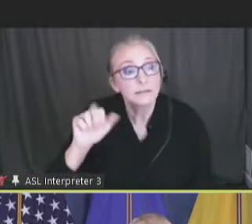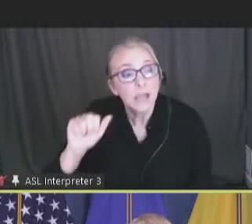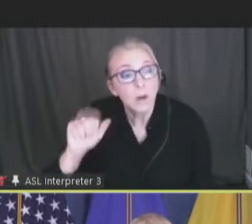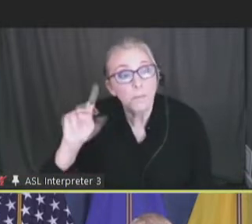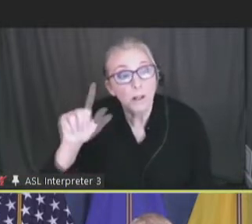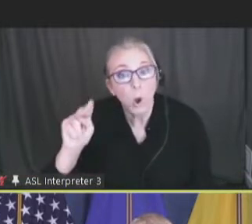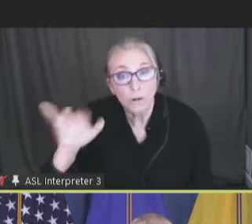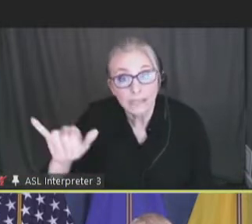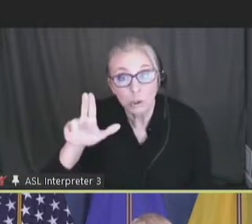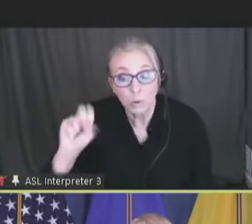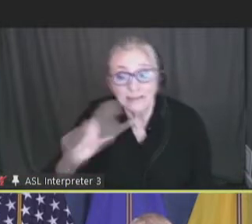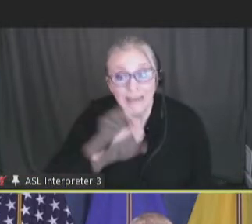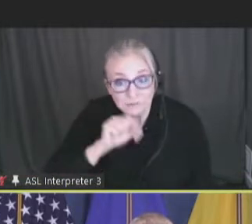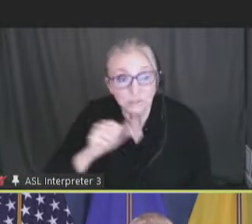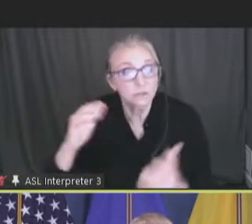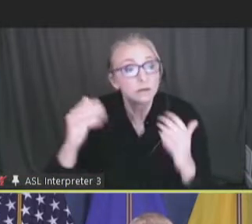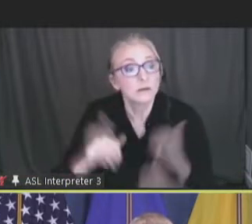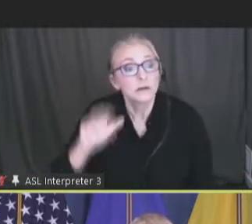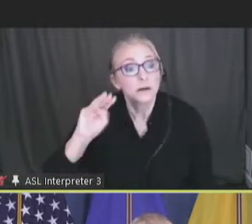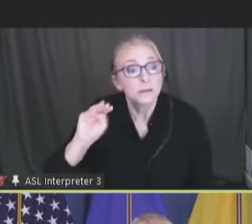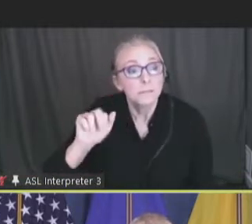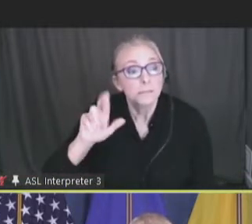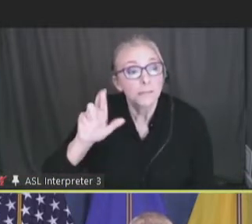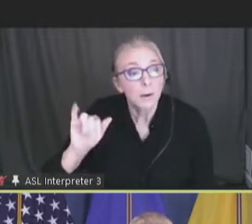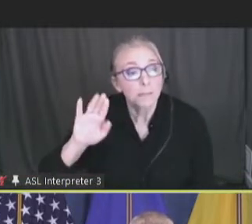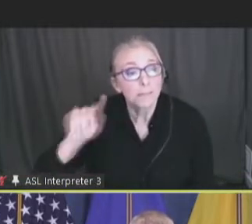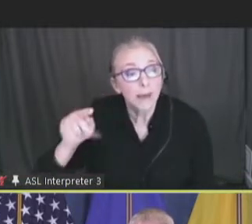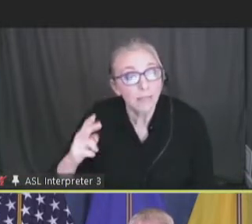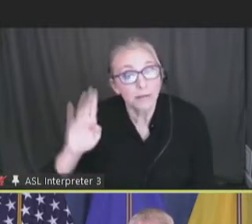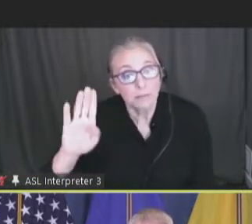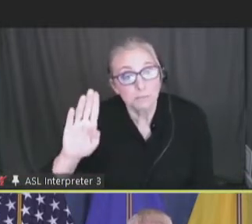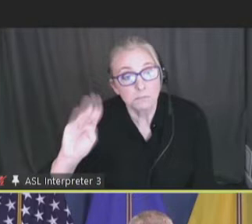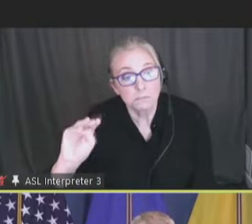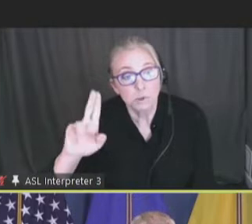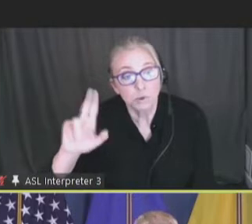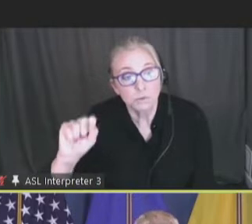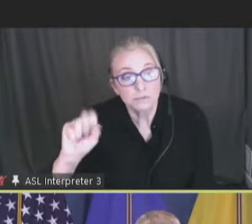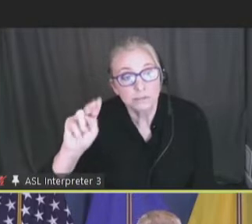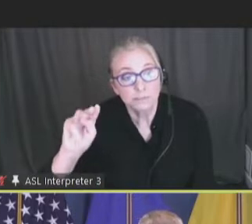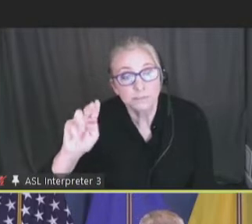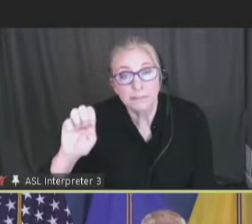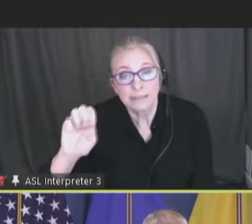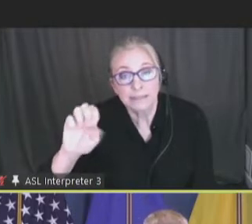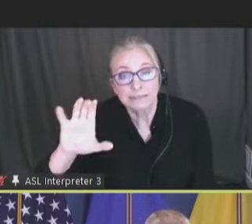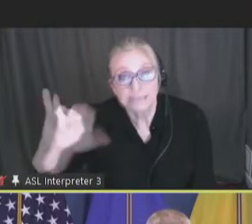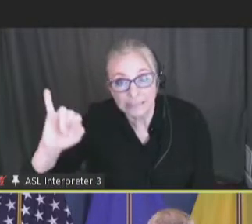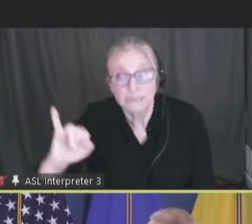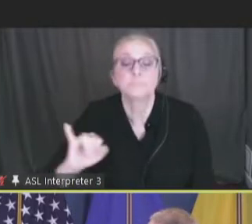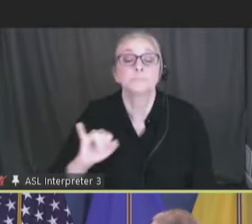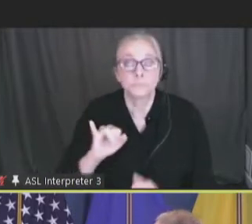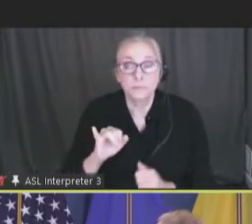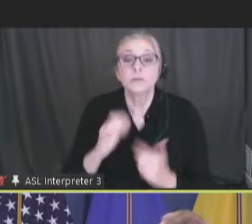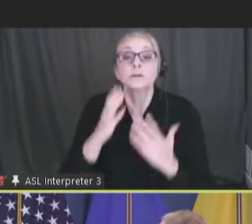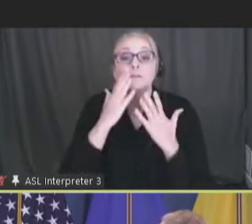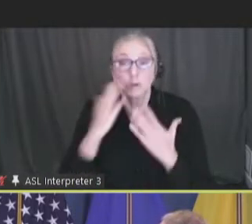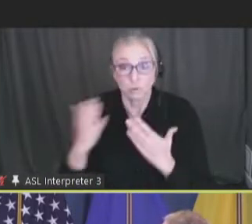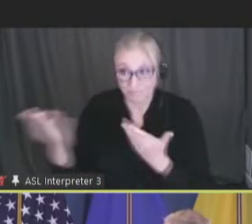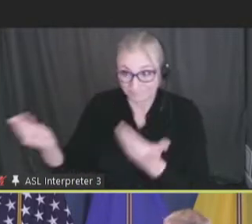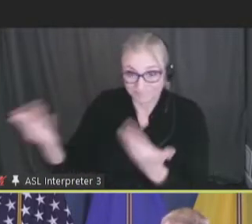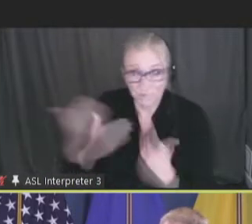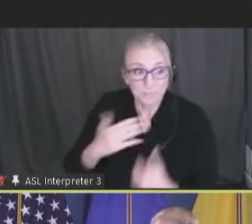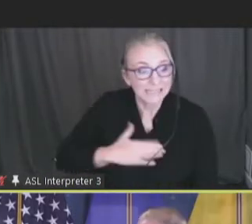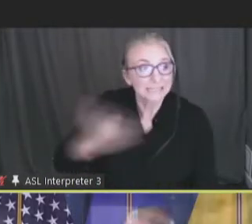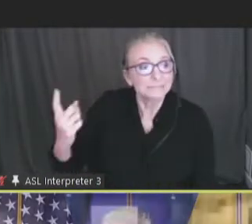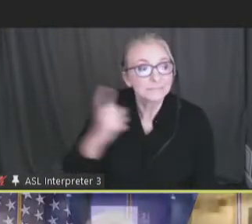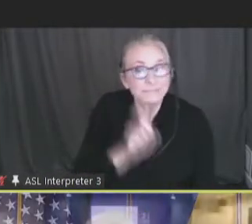Aging, and Marybeth Musimechi from George Washington University. And I'd like to invite Dr. Swainer to the podium, and